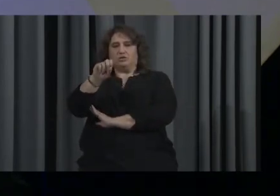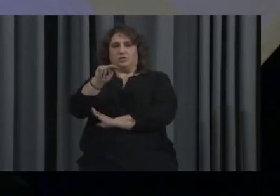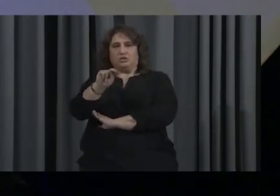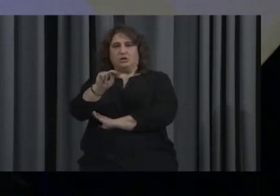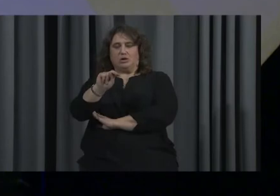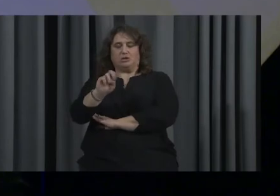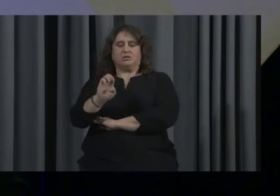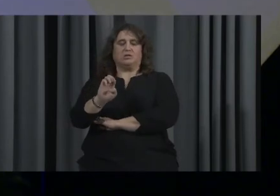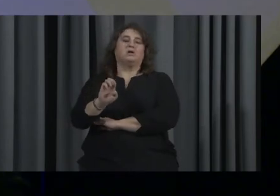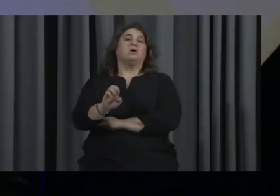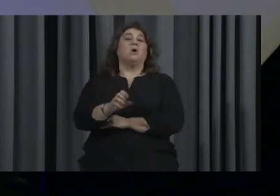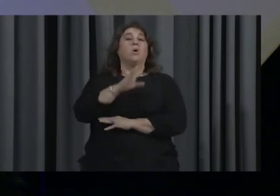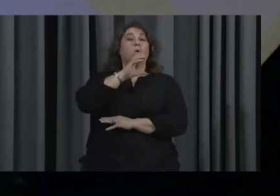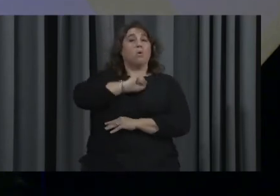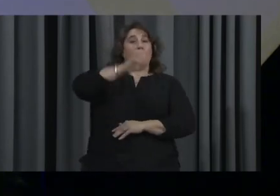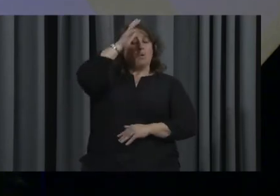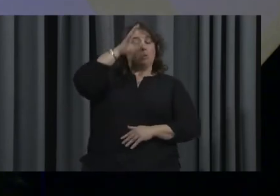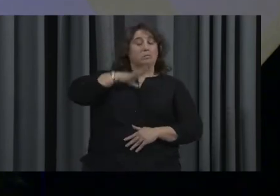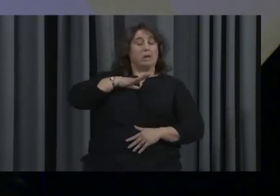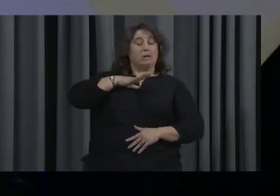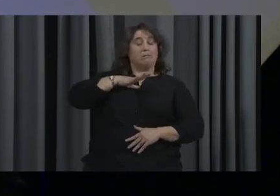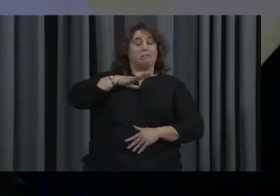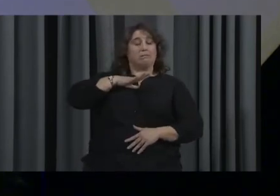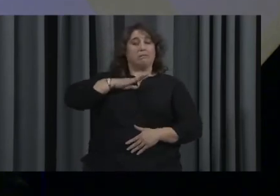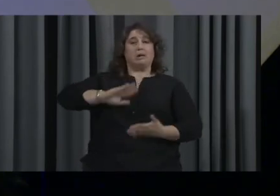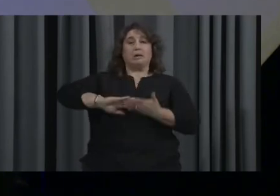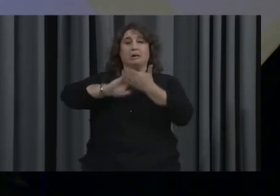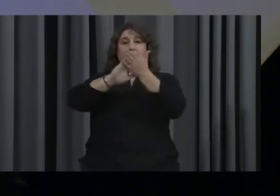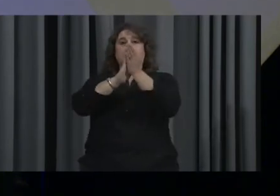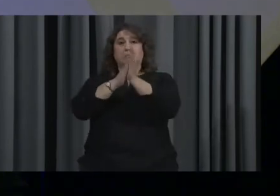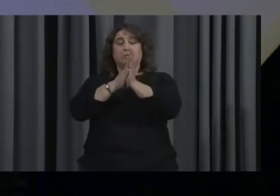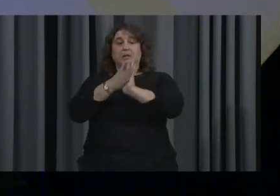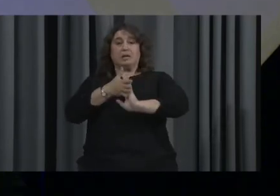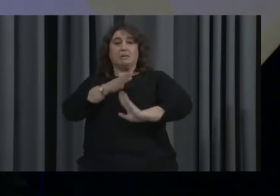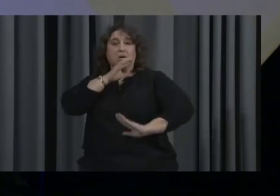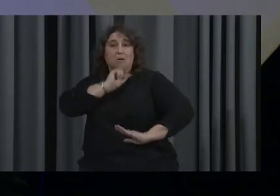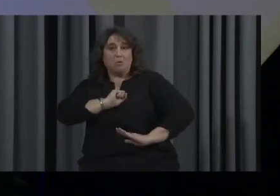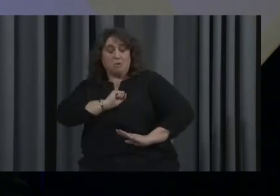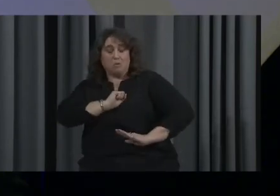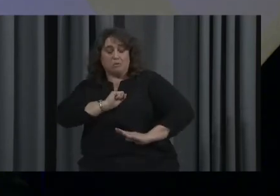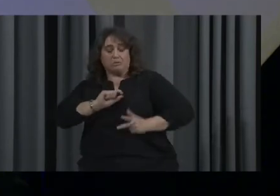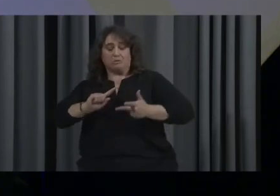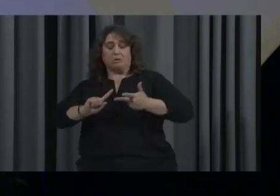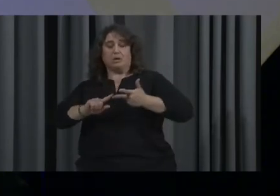man, growing older, and awakening.